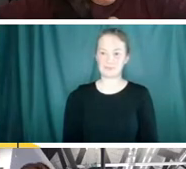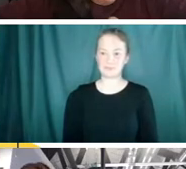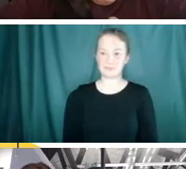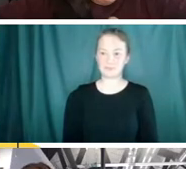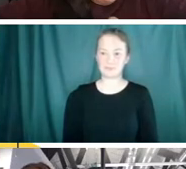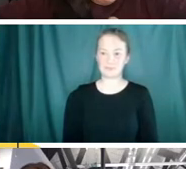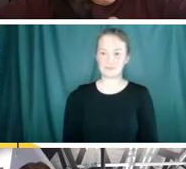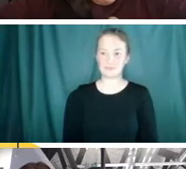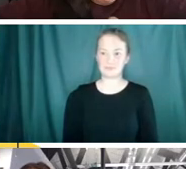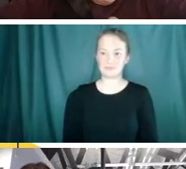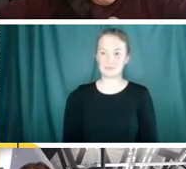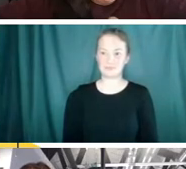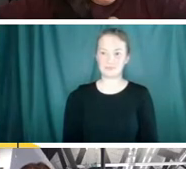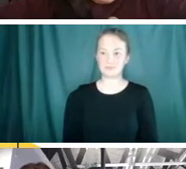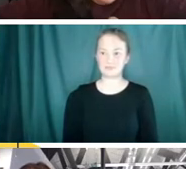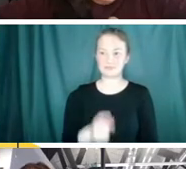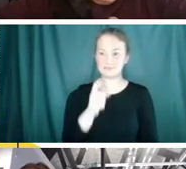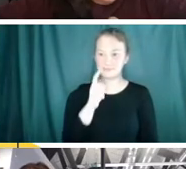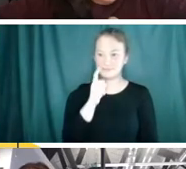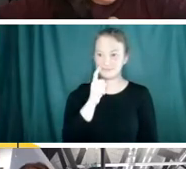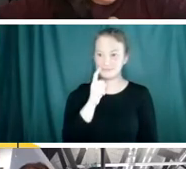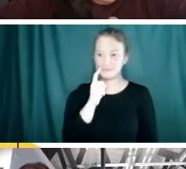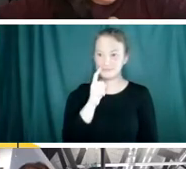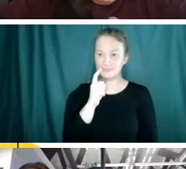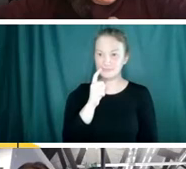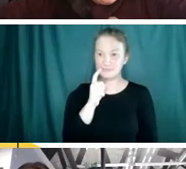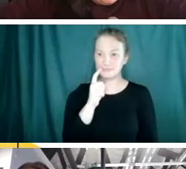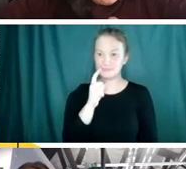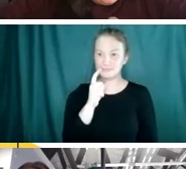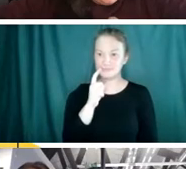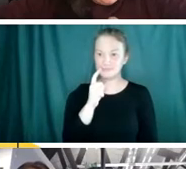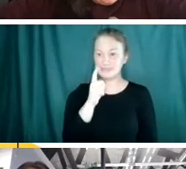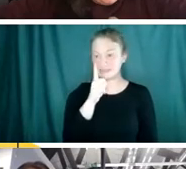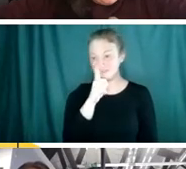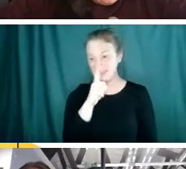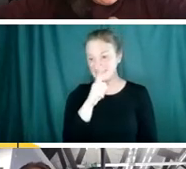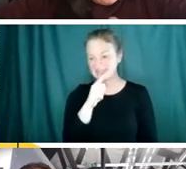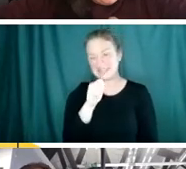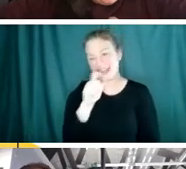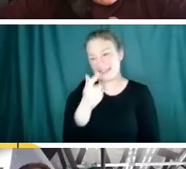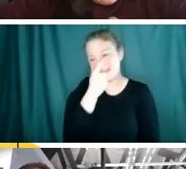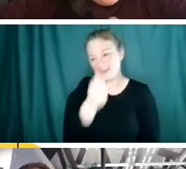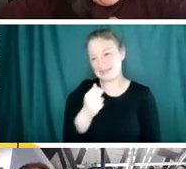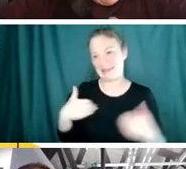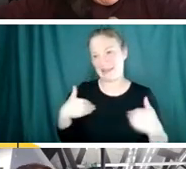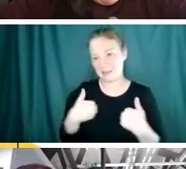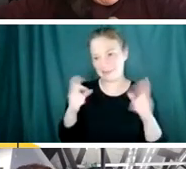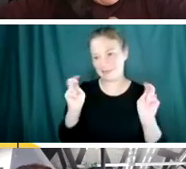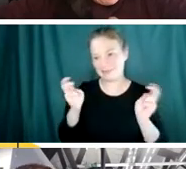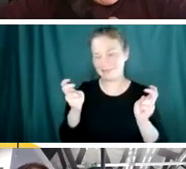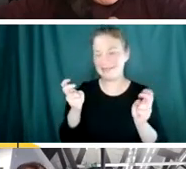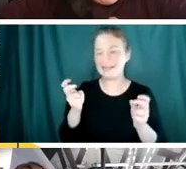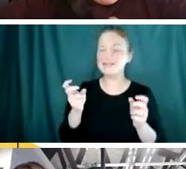With mice. That's not a particularly interesting animal per se, at least to start with.